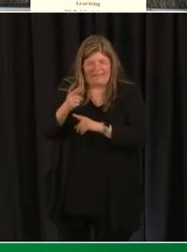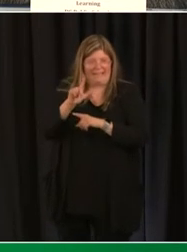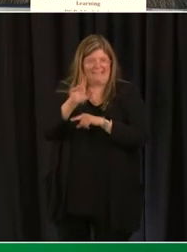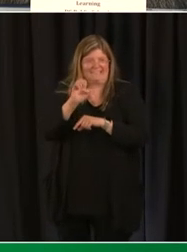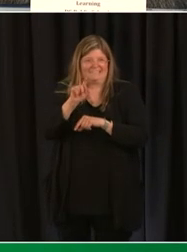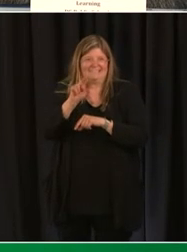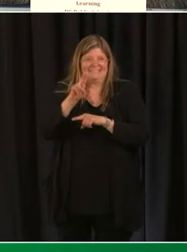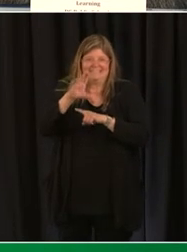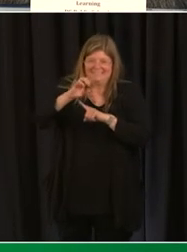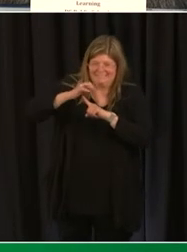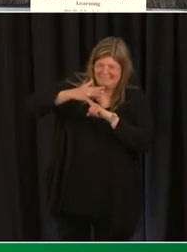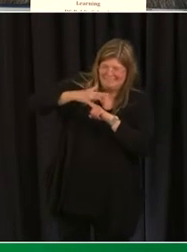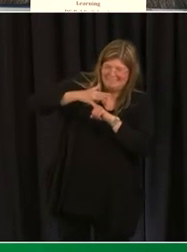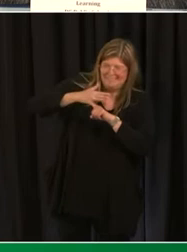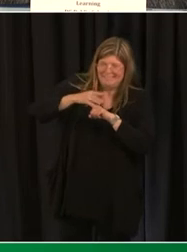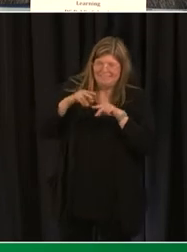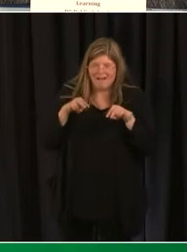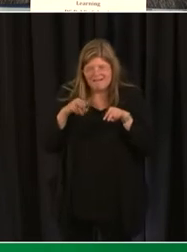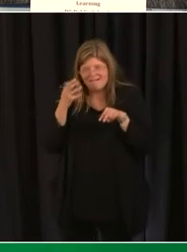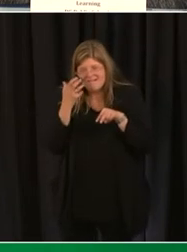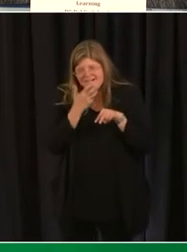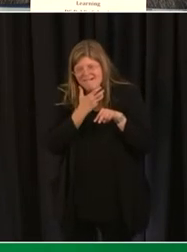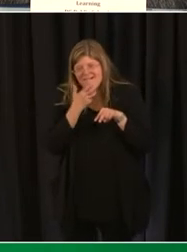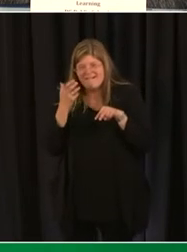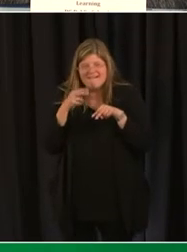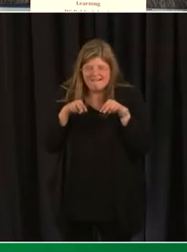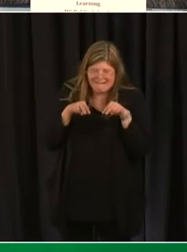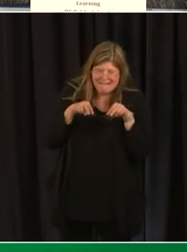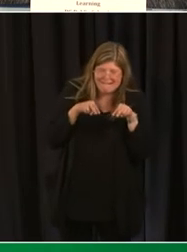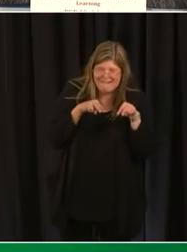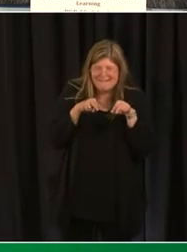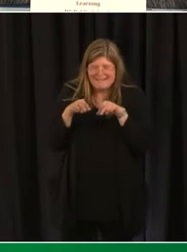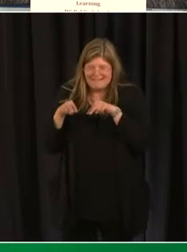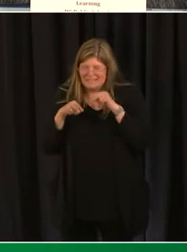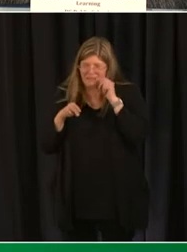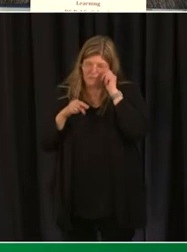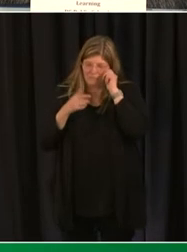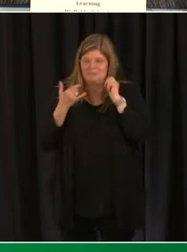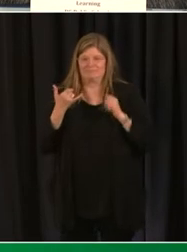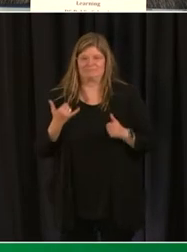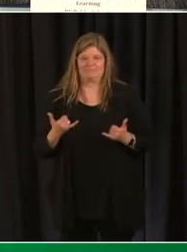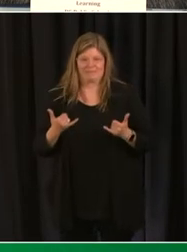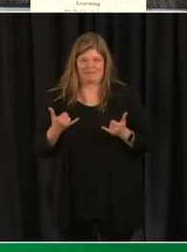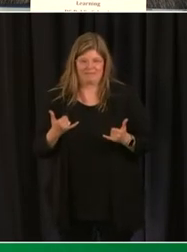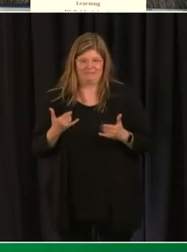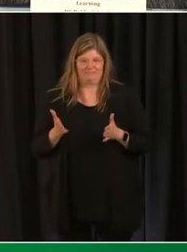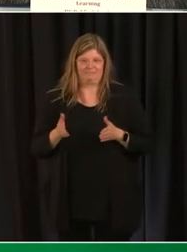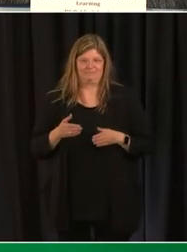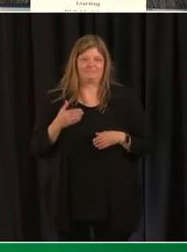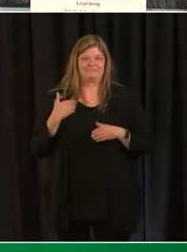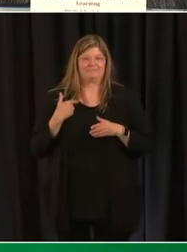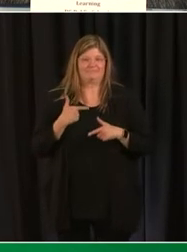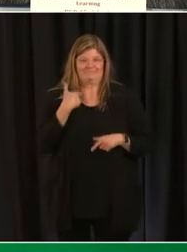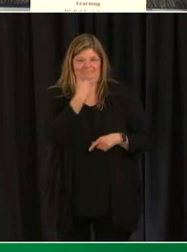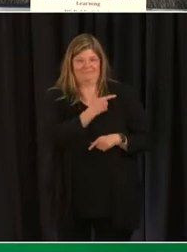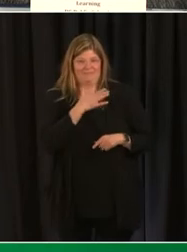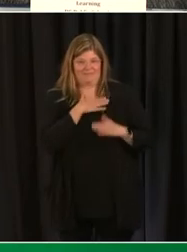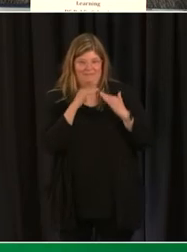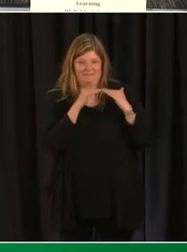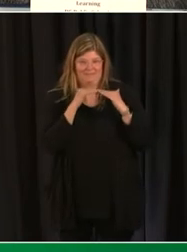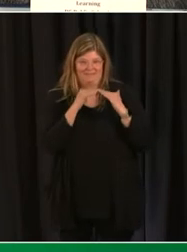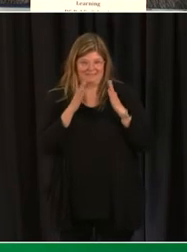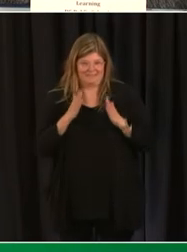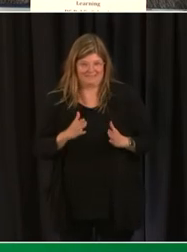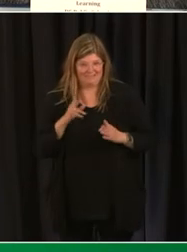so that was fun and exciting I am now going to actually pass the mic over to my colleague Karen Cole